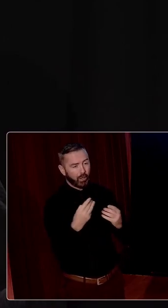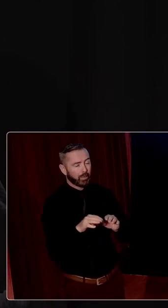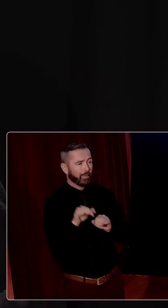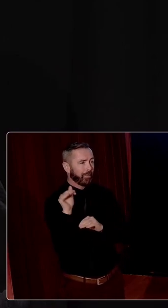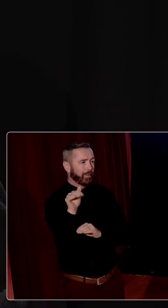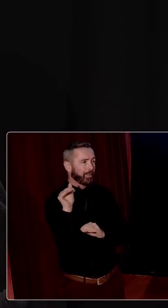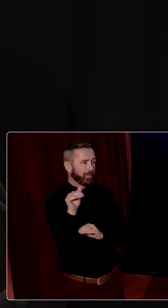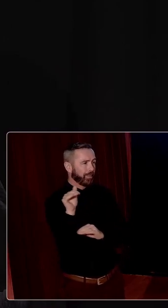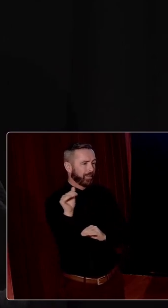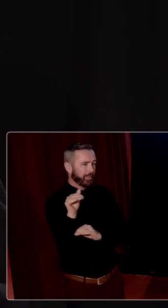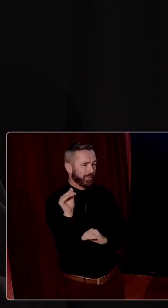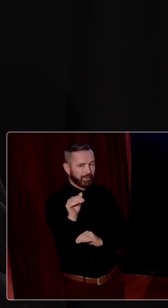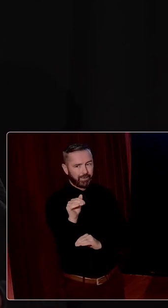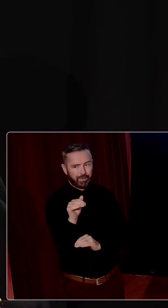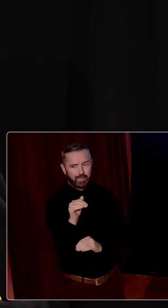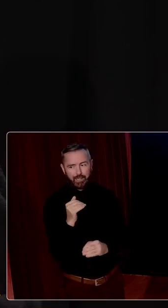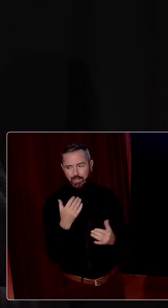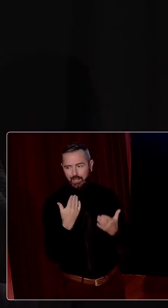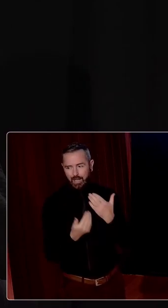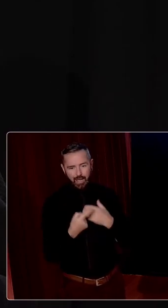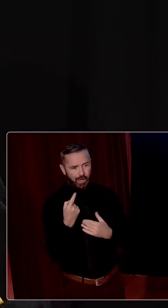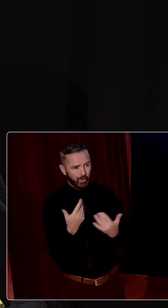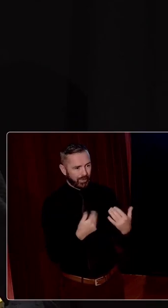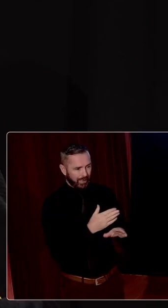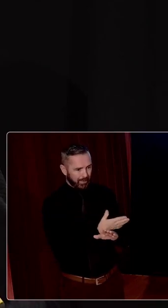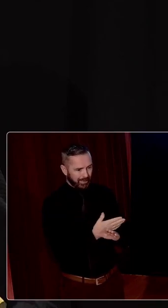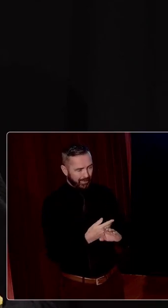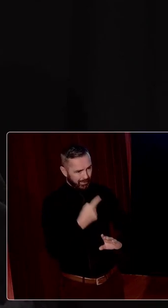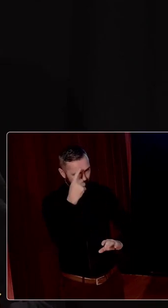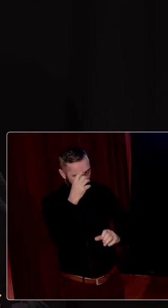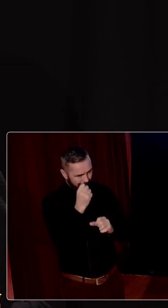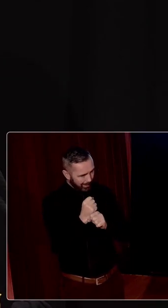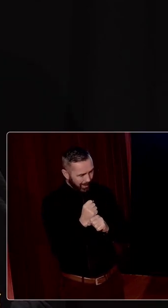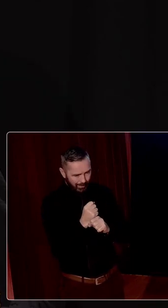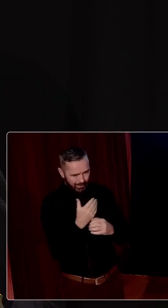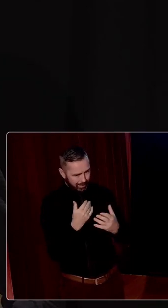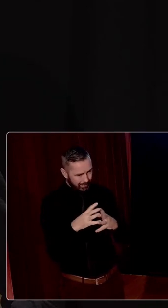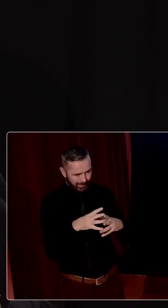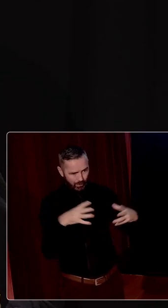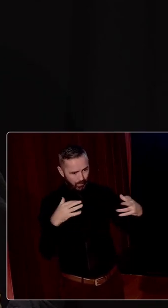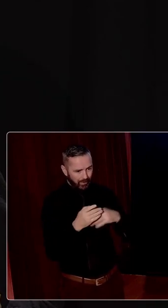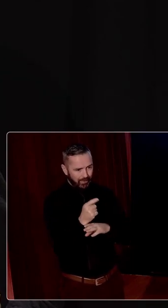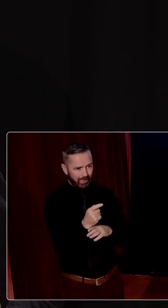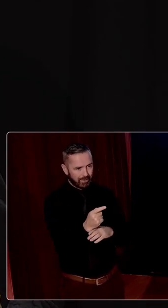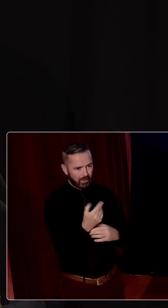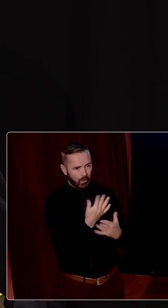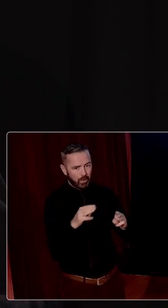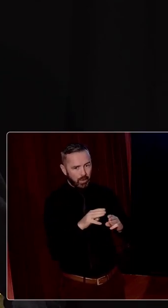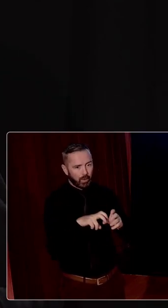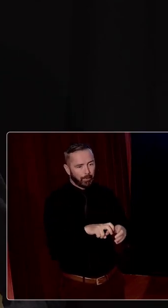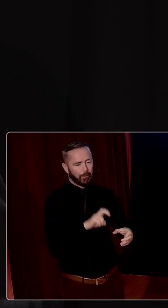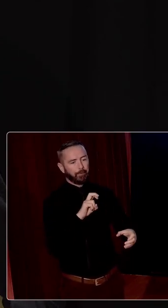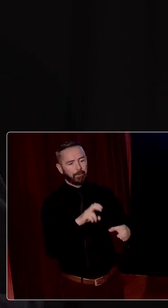of the emigration and how the historian might even begin to grasp the enormity of that, the dislocation that's involved.